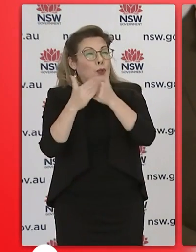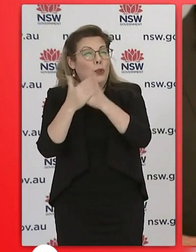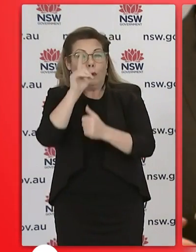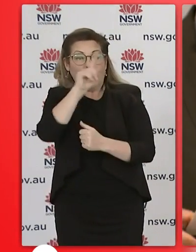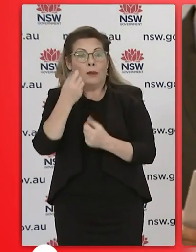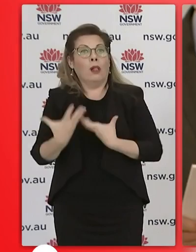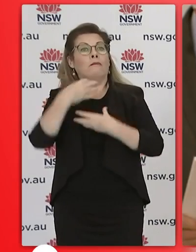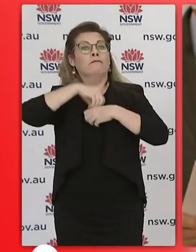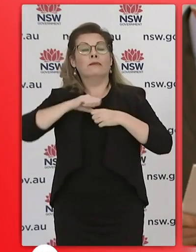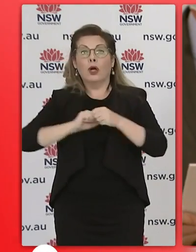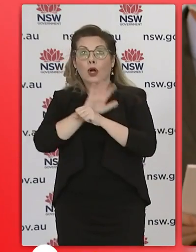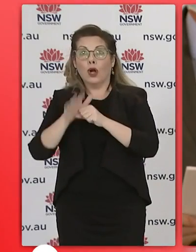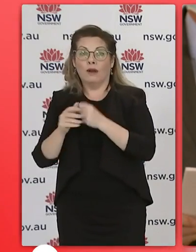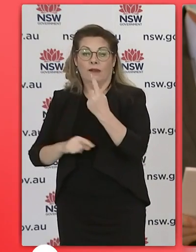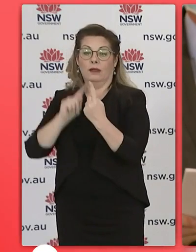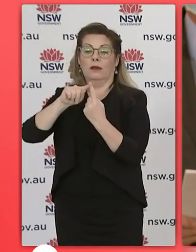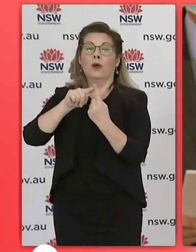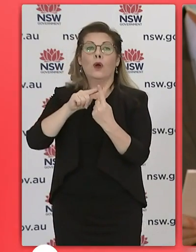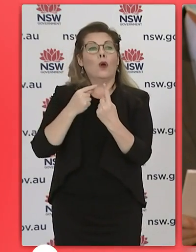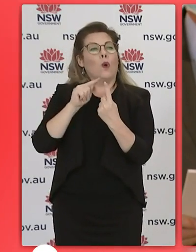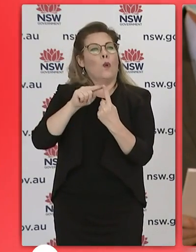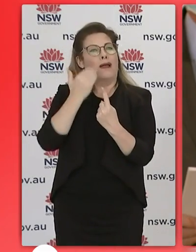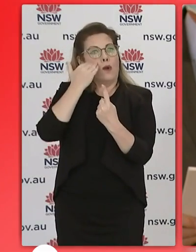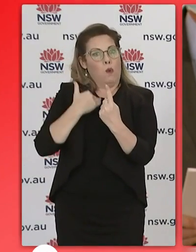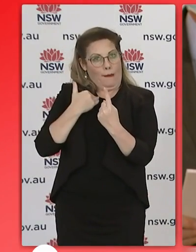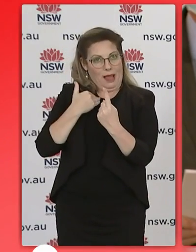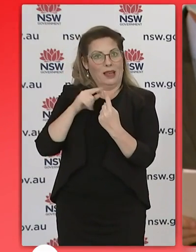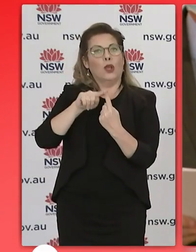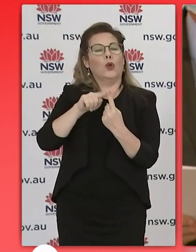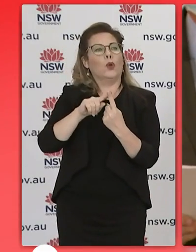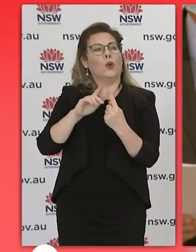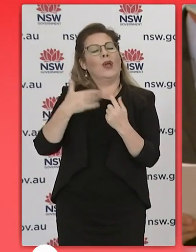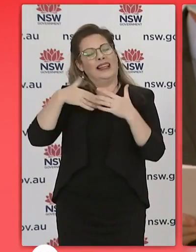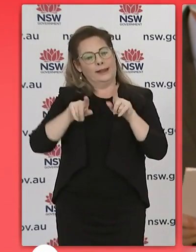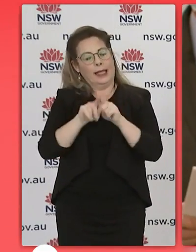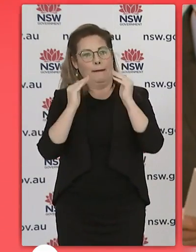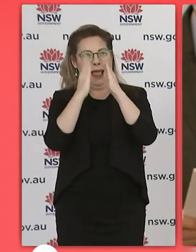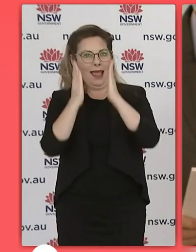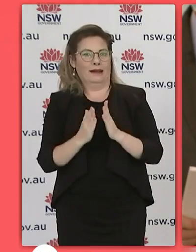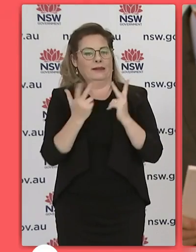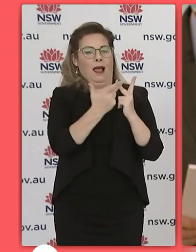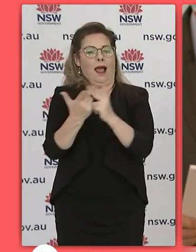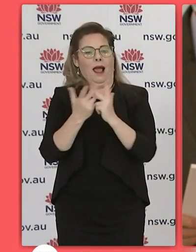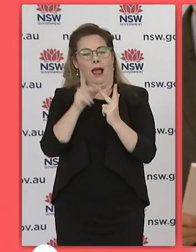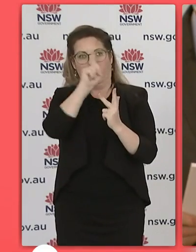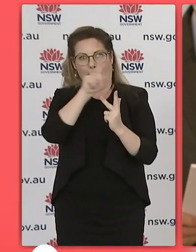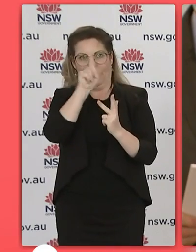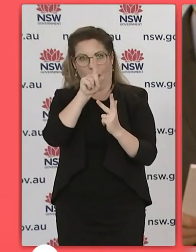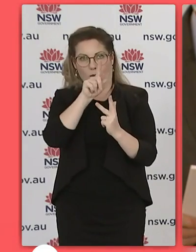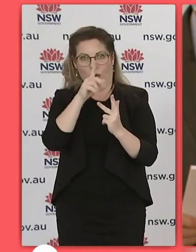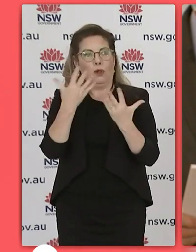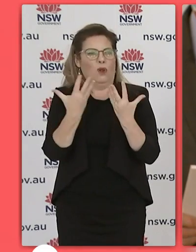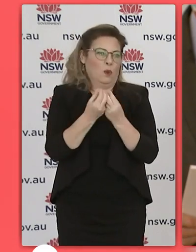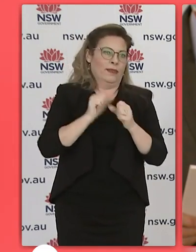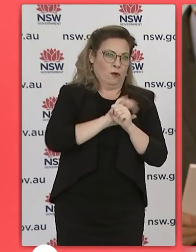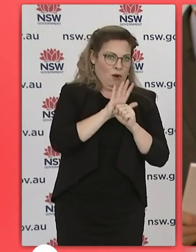linked to the known central coast household cases announced yesterday and the second a woman in her 20s is a household contact of the